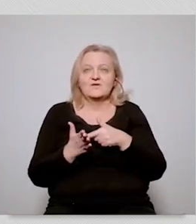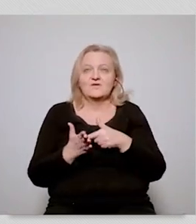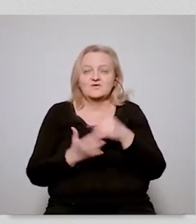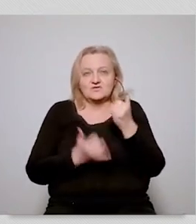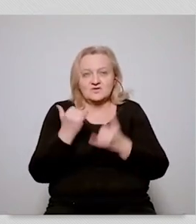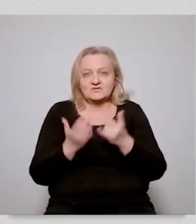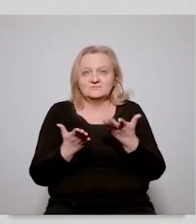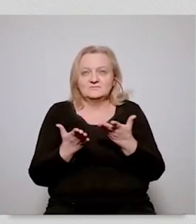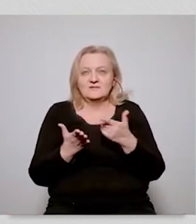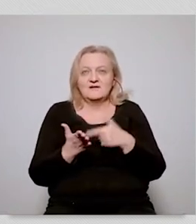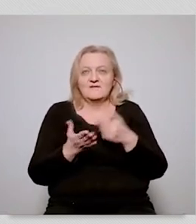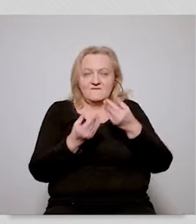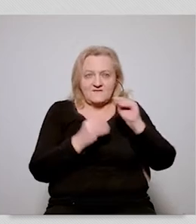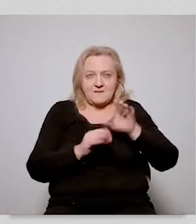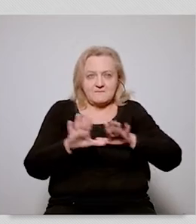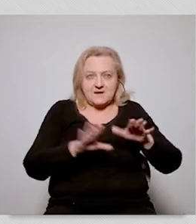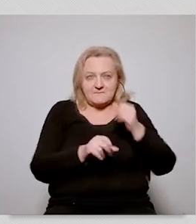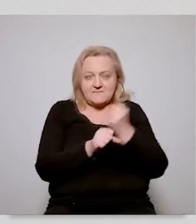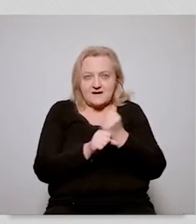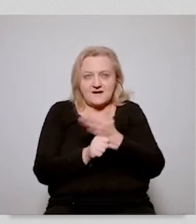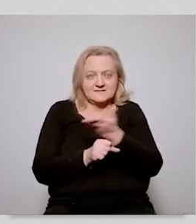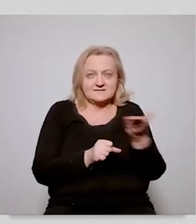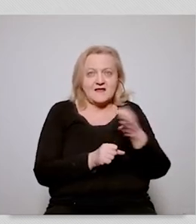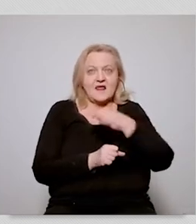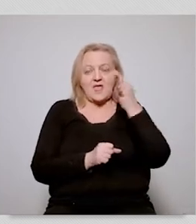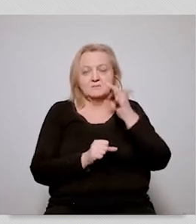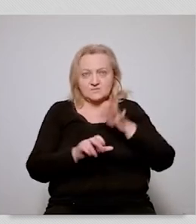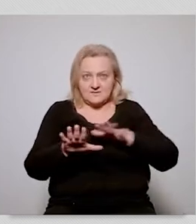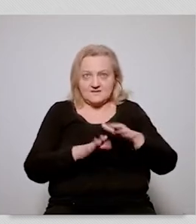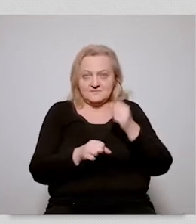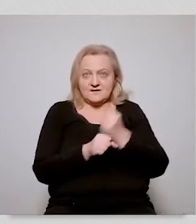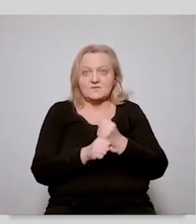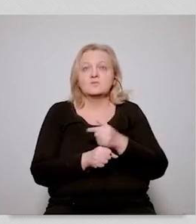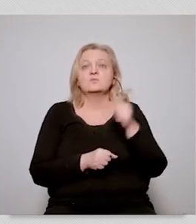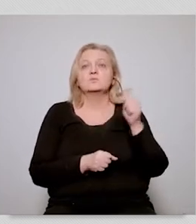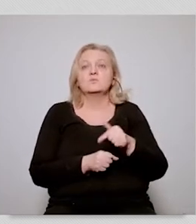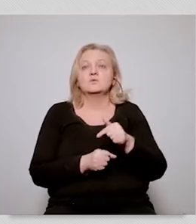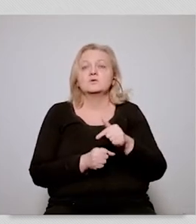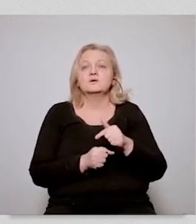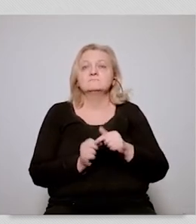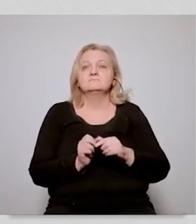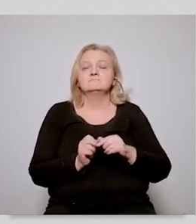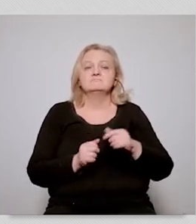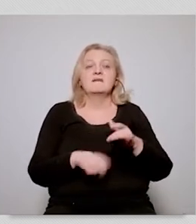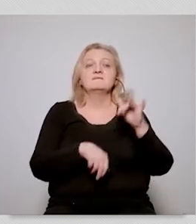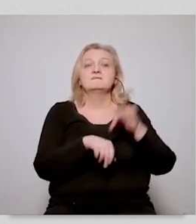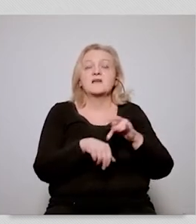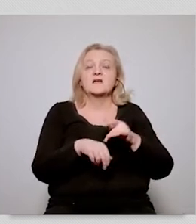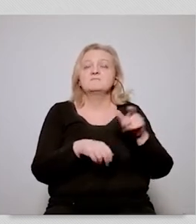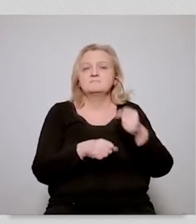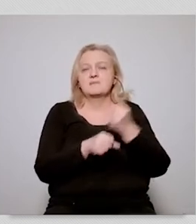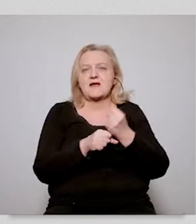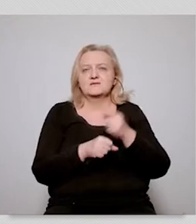be more green jobs than the number of brown jobs we are going to lose